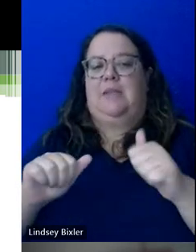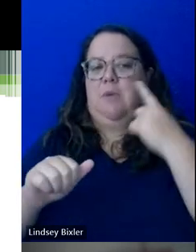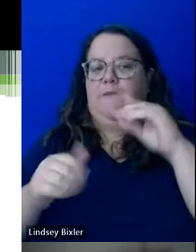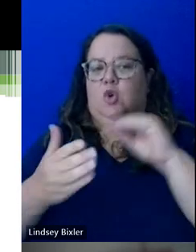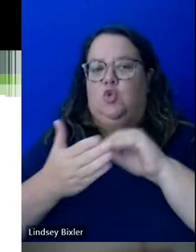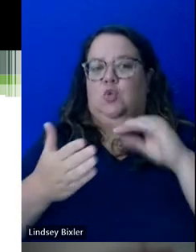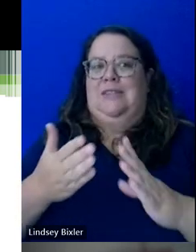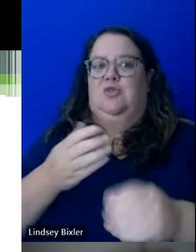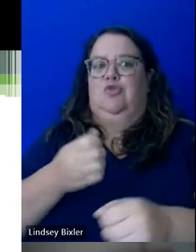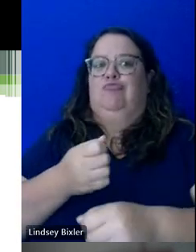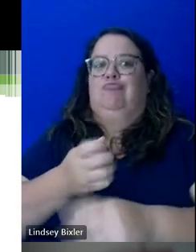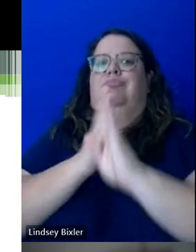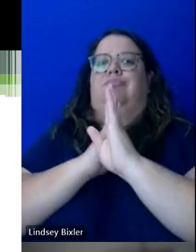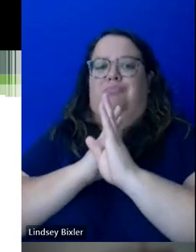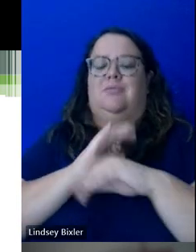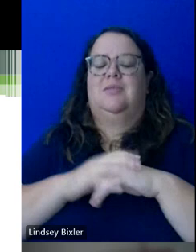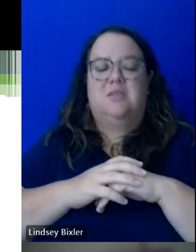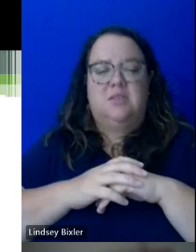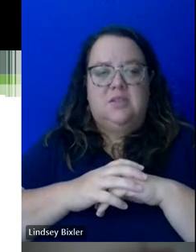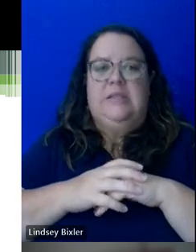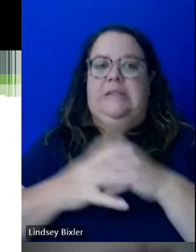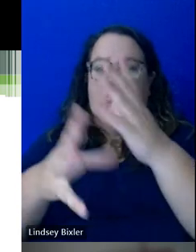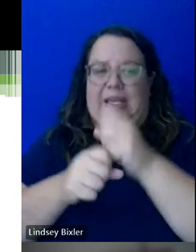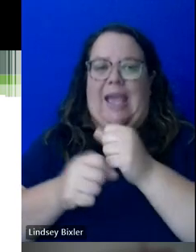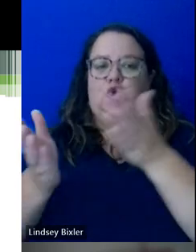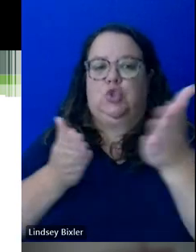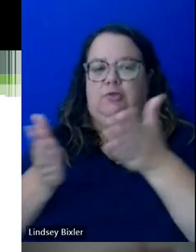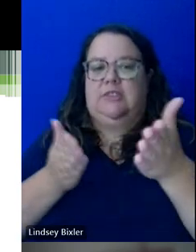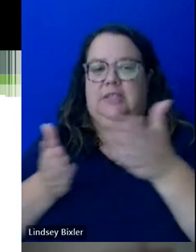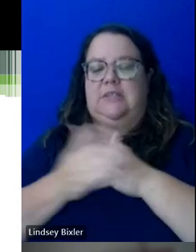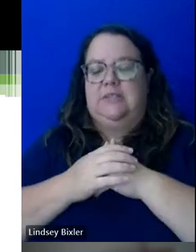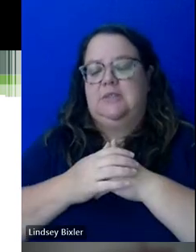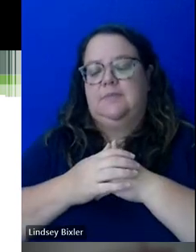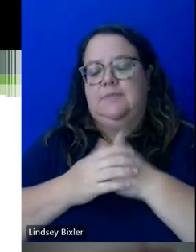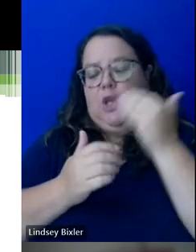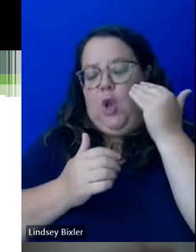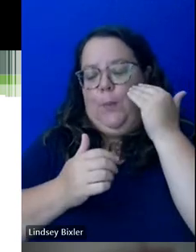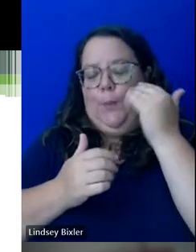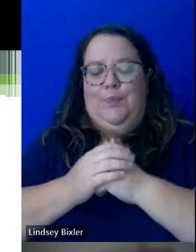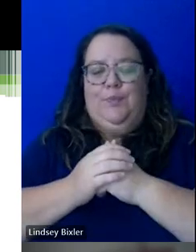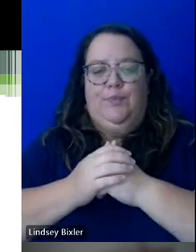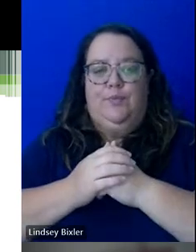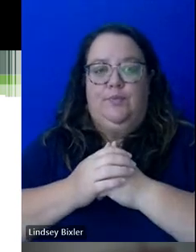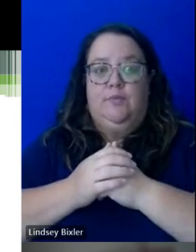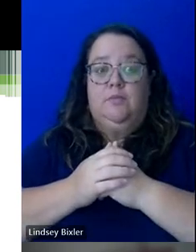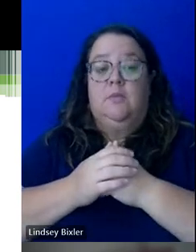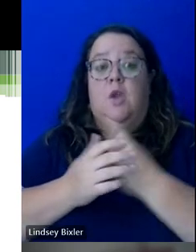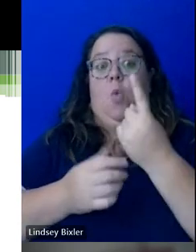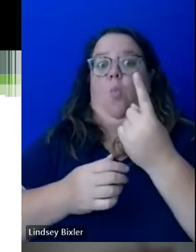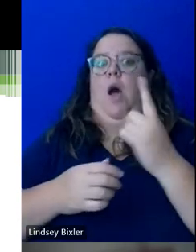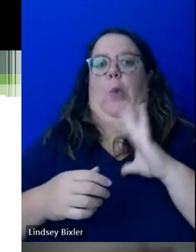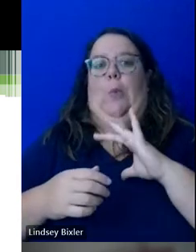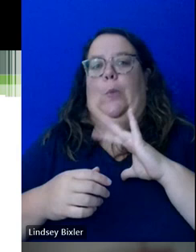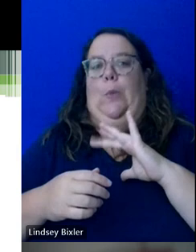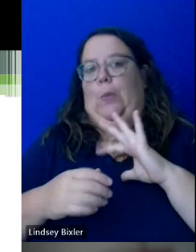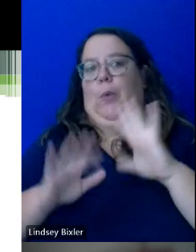and to get our services. You know, the one thing that's great about the